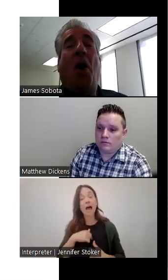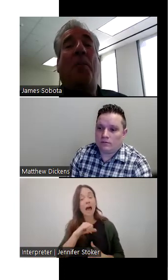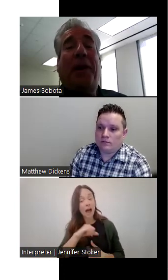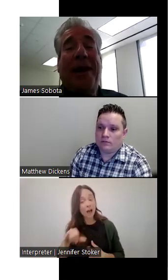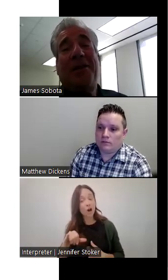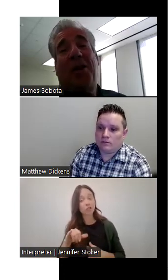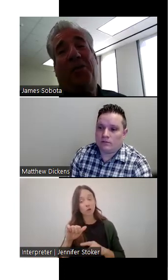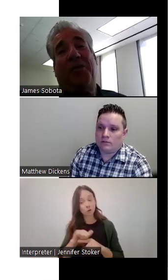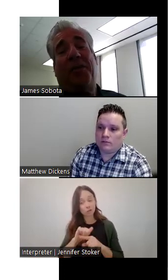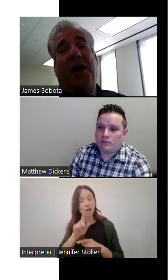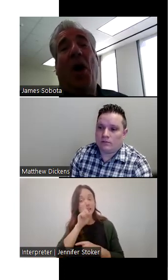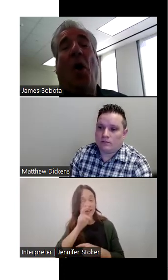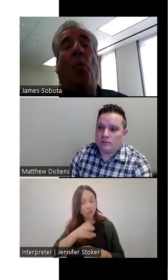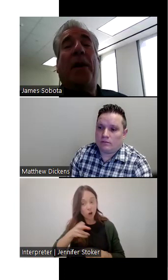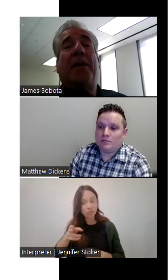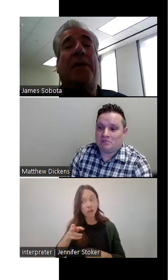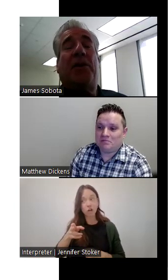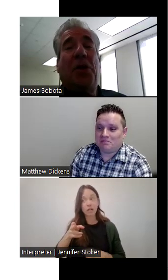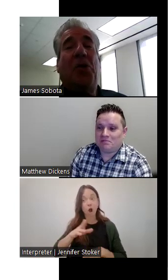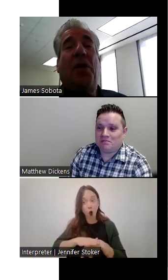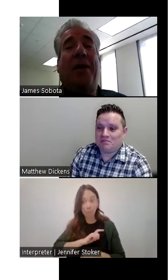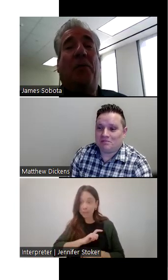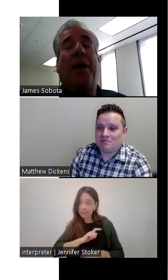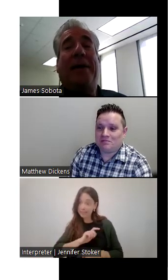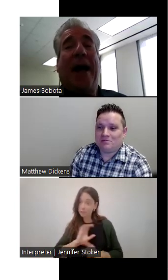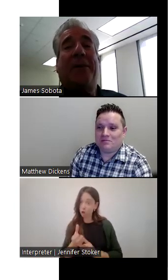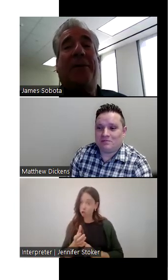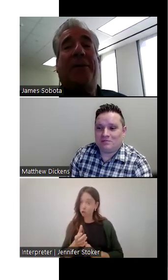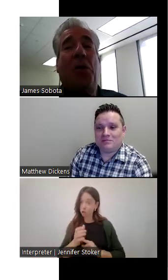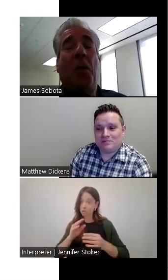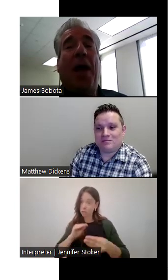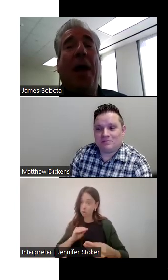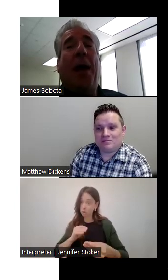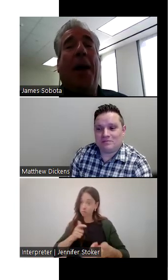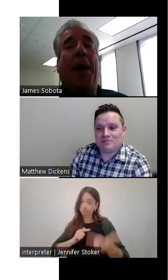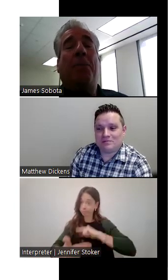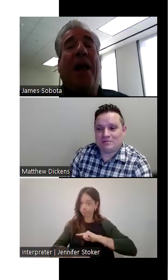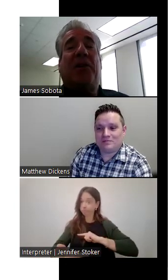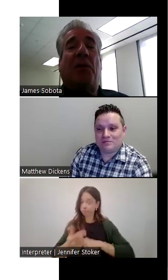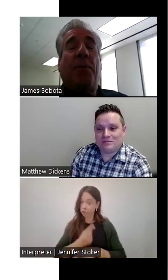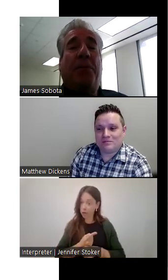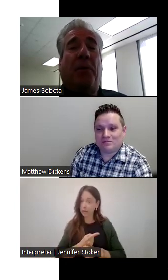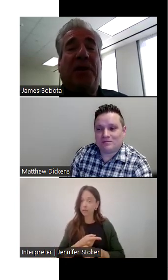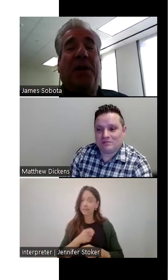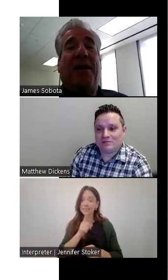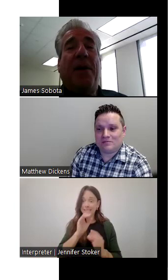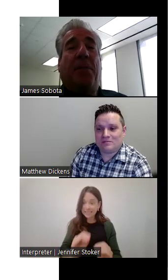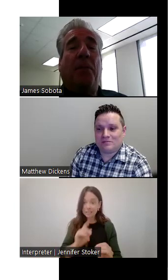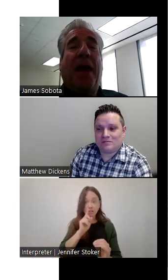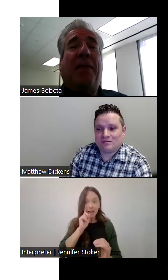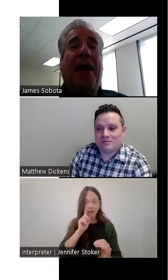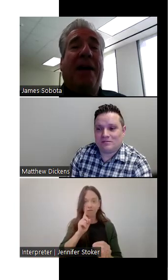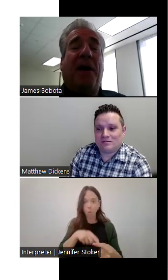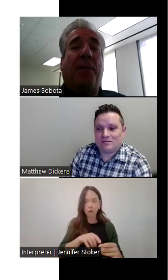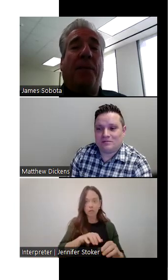hearing on police culture, on what to do and what not to do. Um, and some people, some deaf